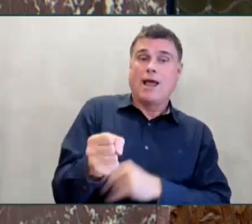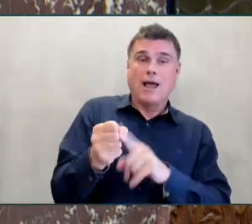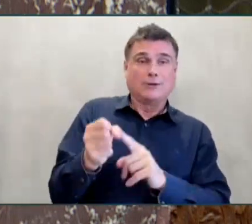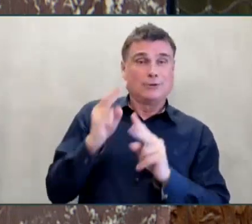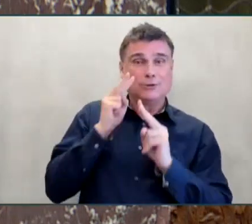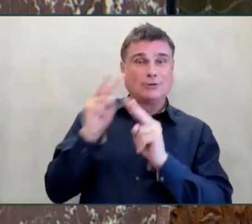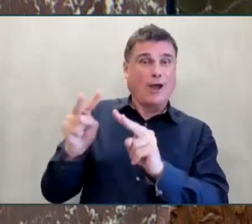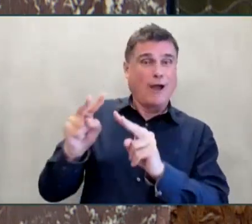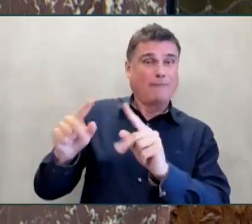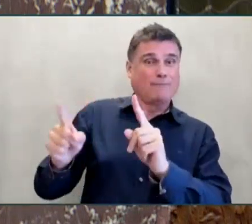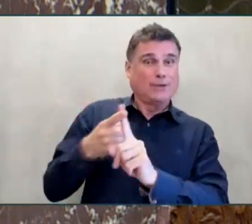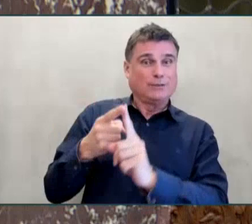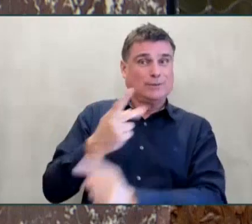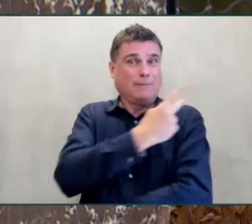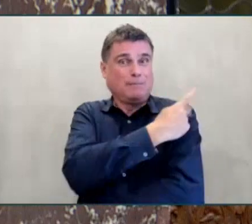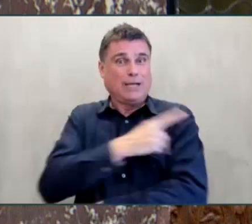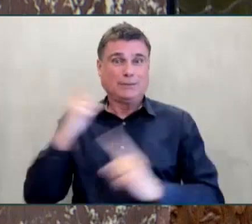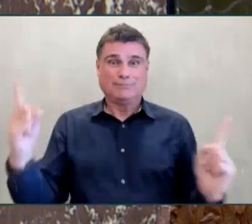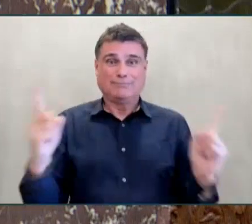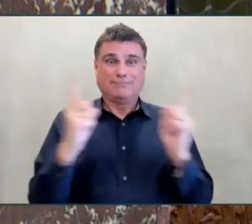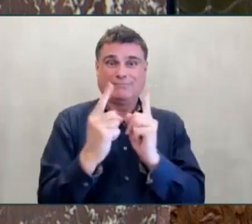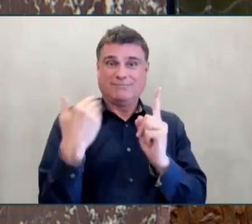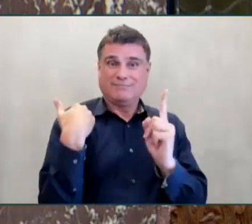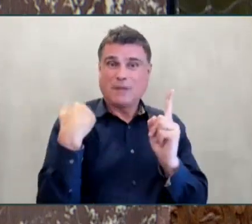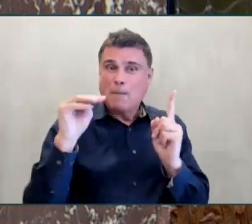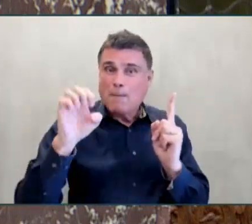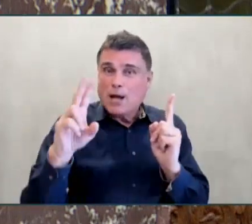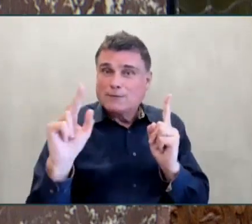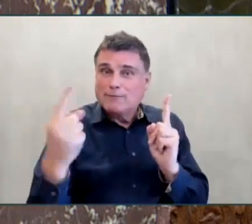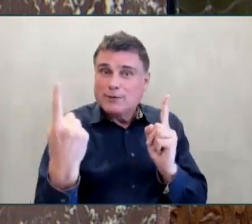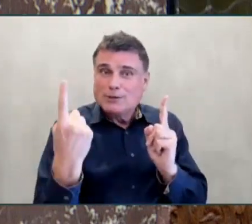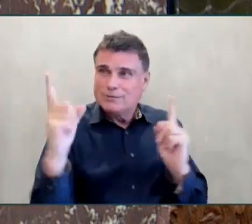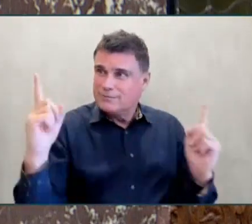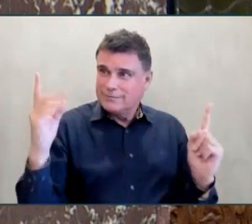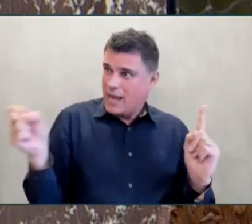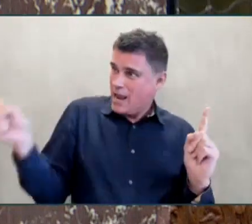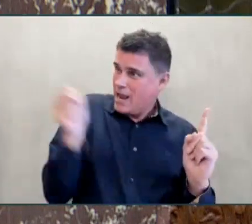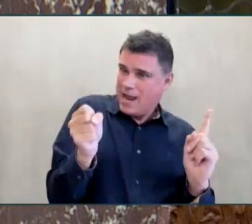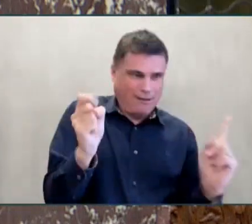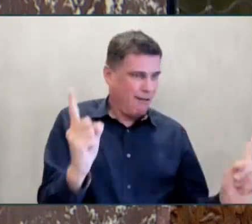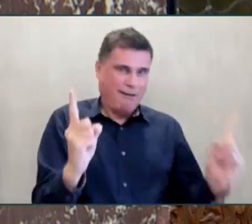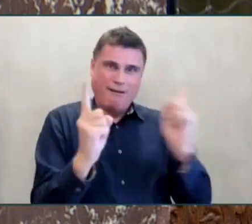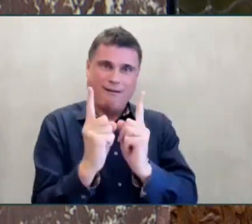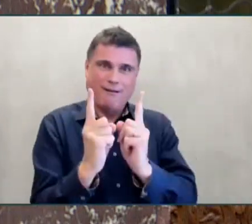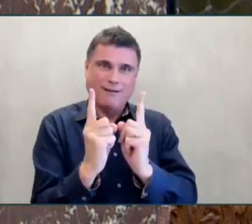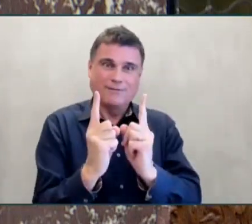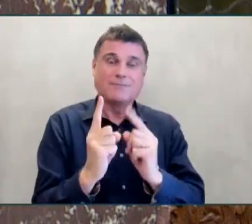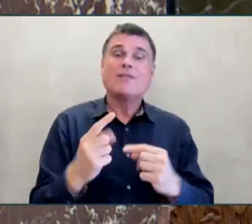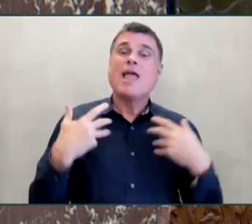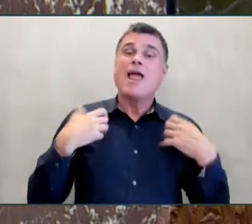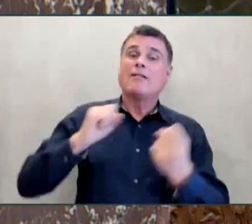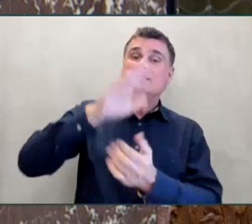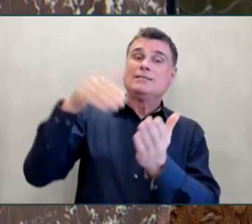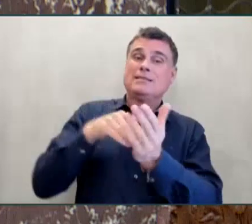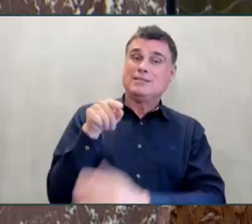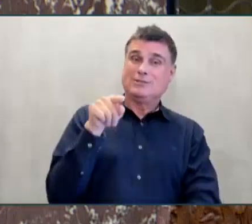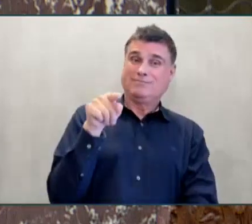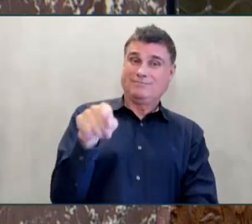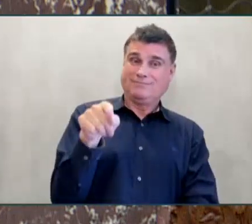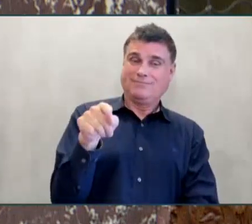takes care of the business of primary care while the practitioners focus on patients—very much what doctors really want to be doing.